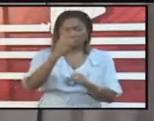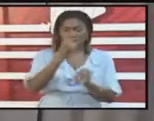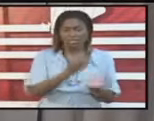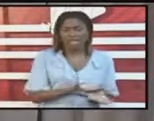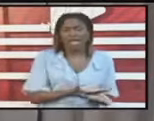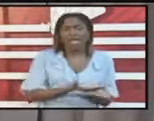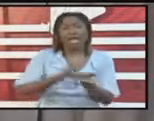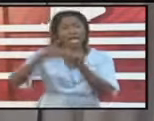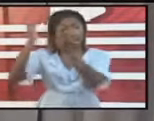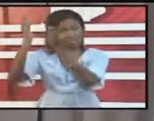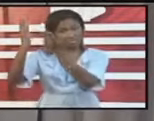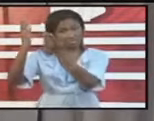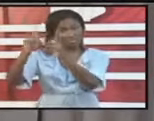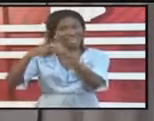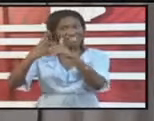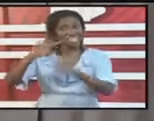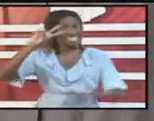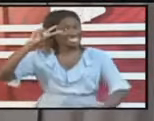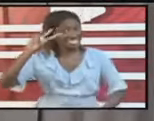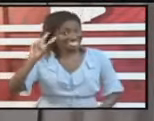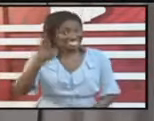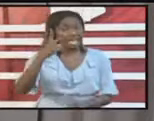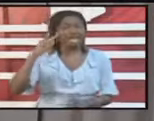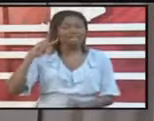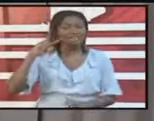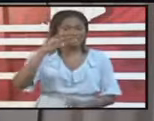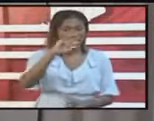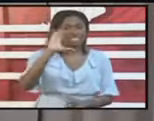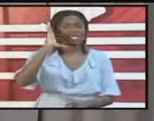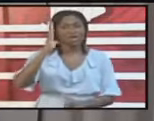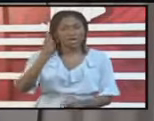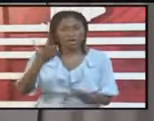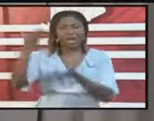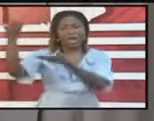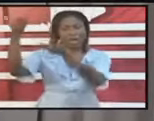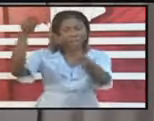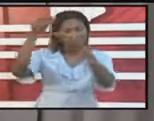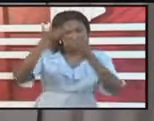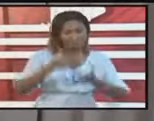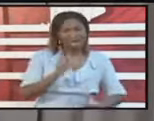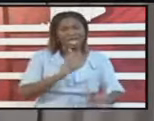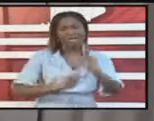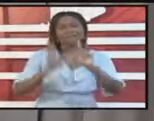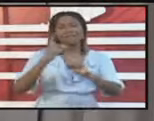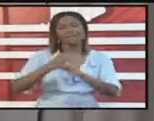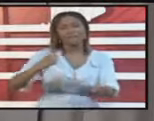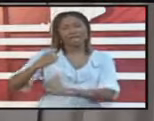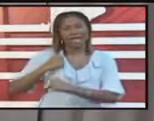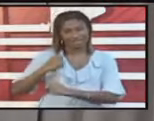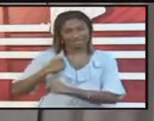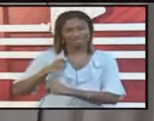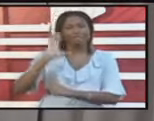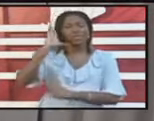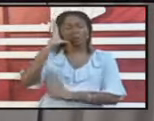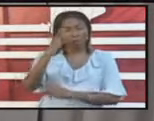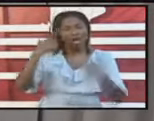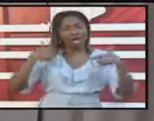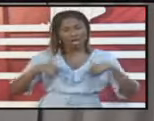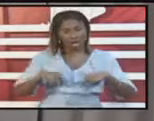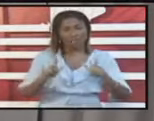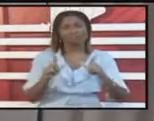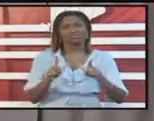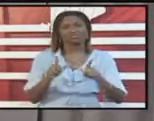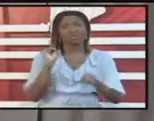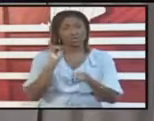looking at the second Caribbean Airlines flight, allowing a number of persons back. You will be granted exemptions, and then touch base with